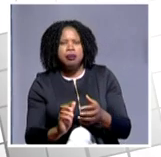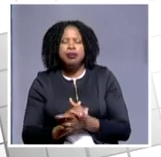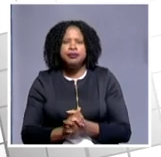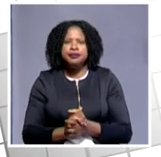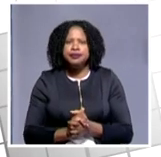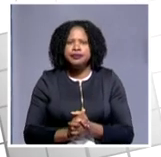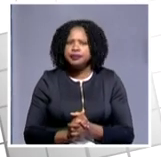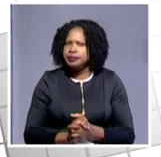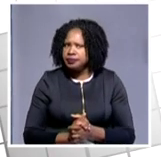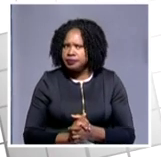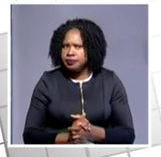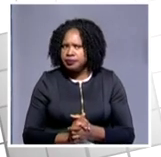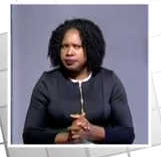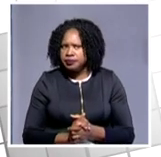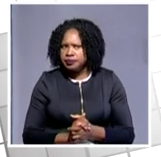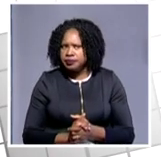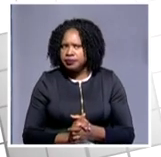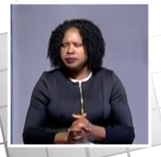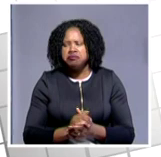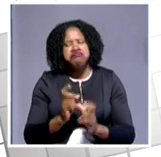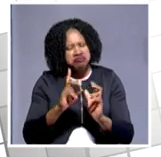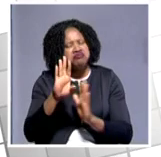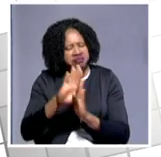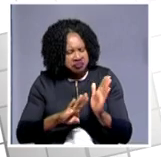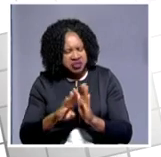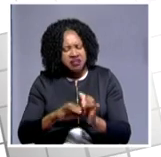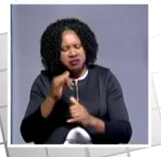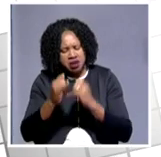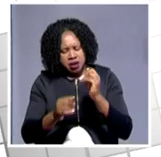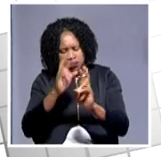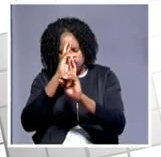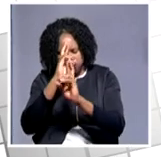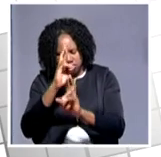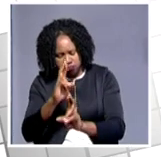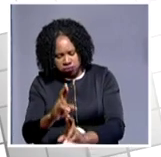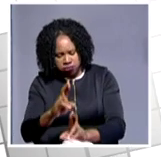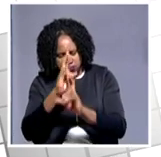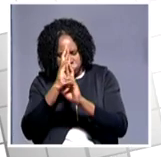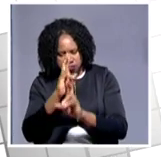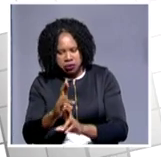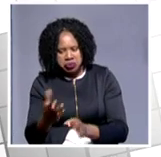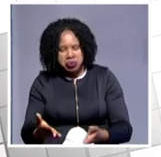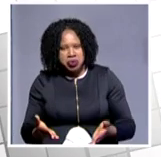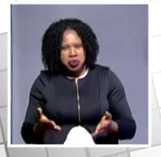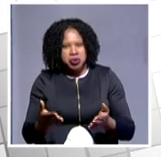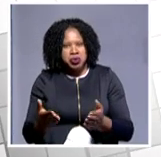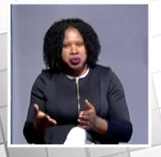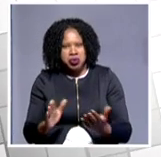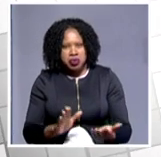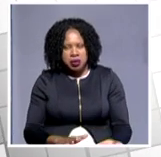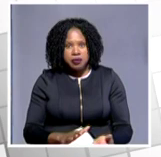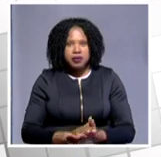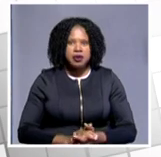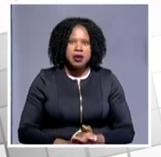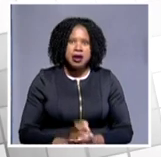spectrum who came to pay homage and tribute to a giant of democratization. In Southern Africa, someone